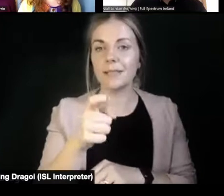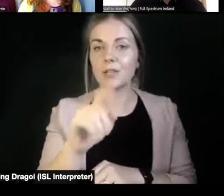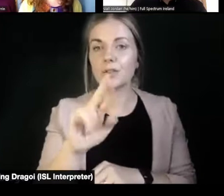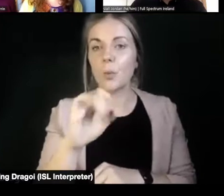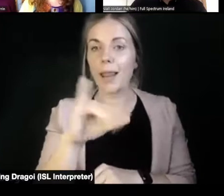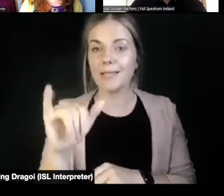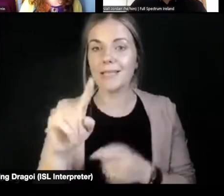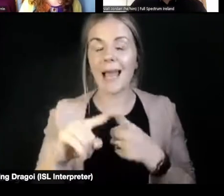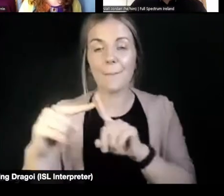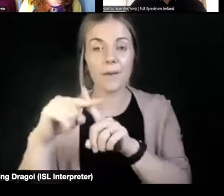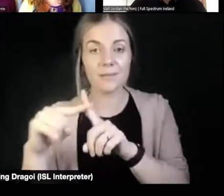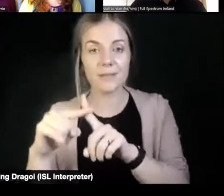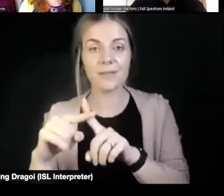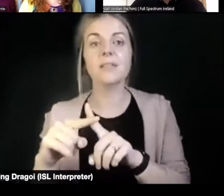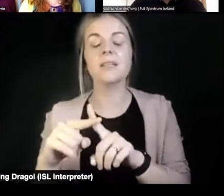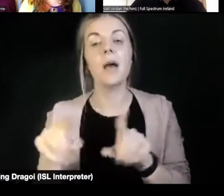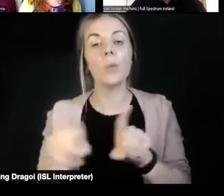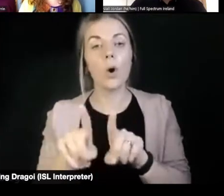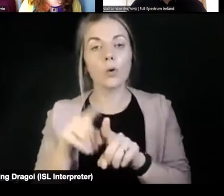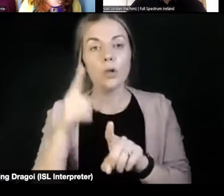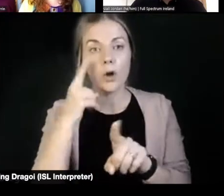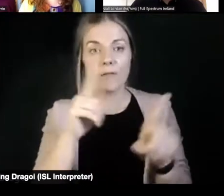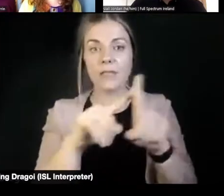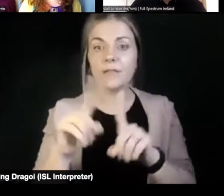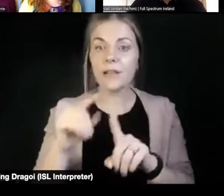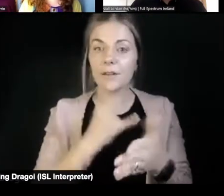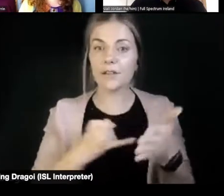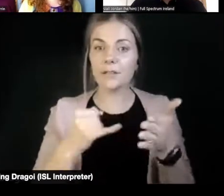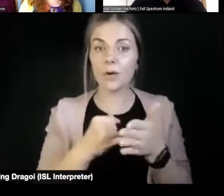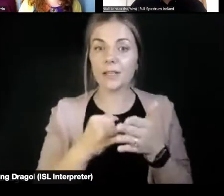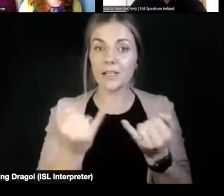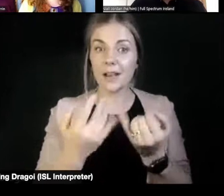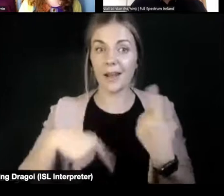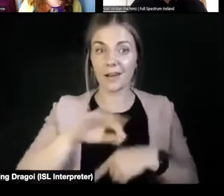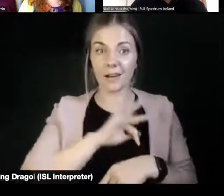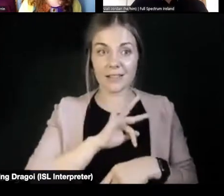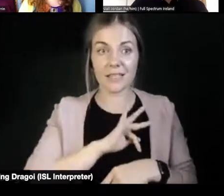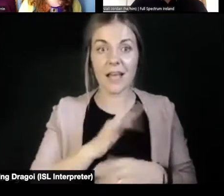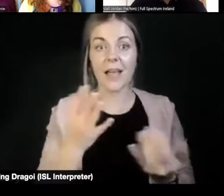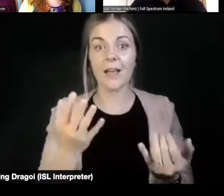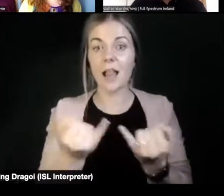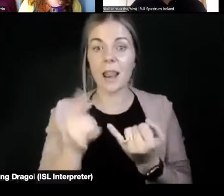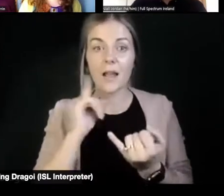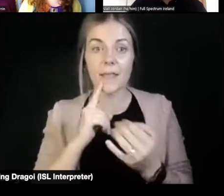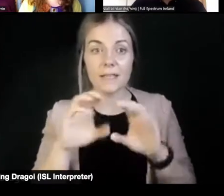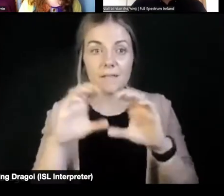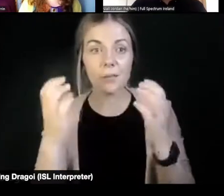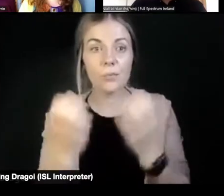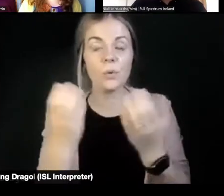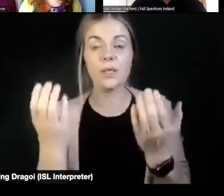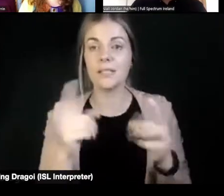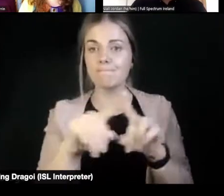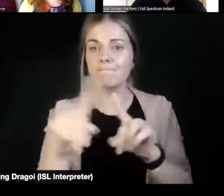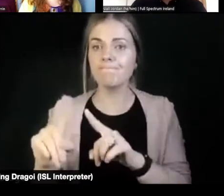the disabled person organisation, blackness, old, local spectrum, larger deaf communities, taking